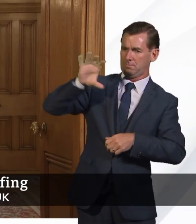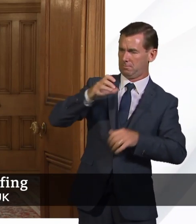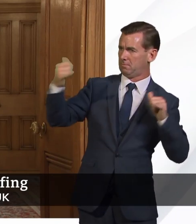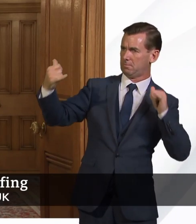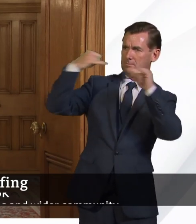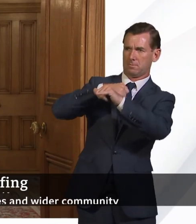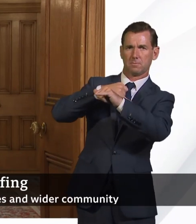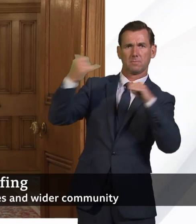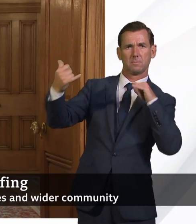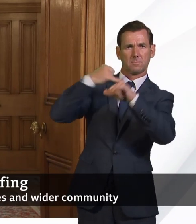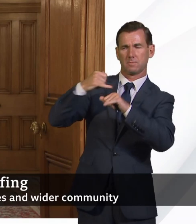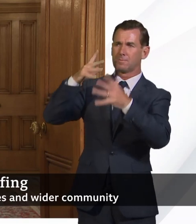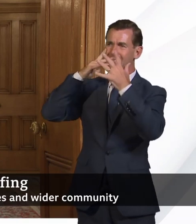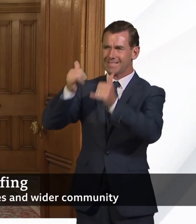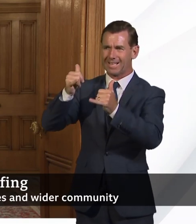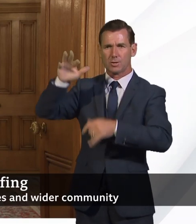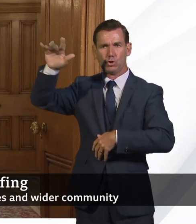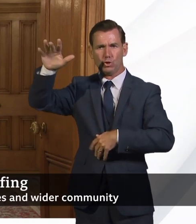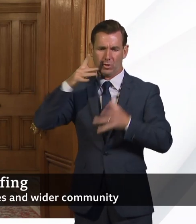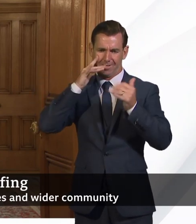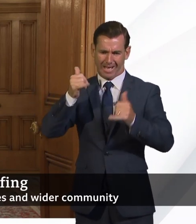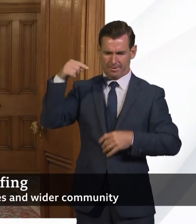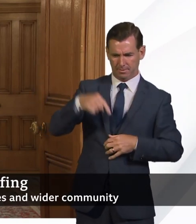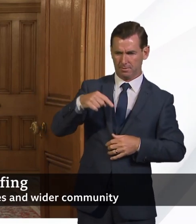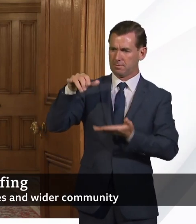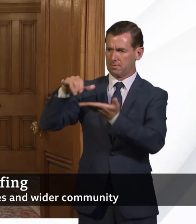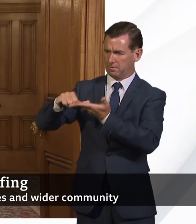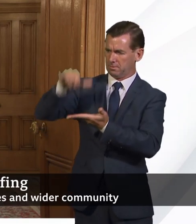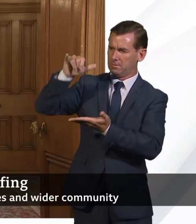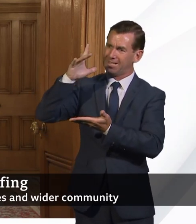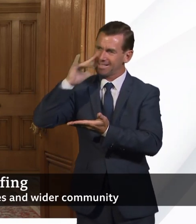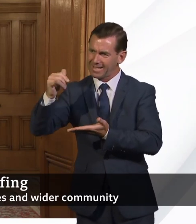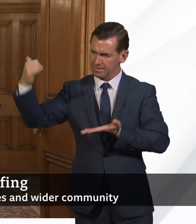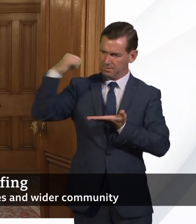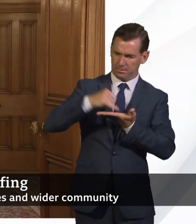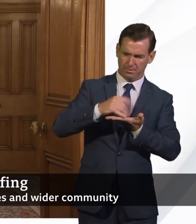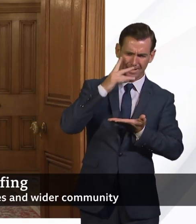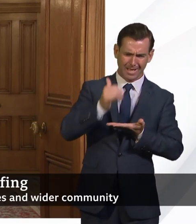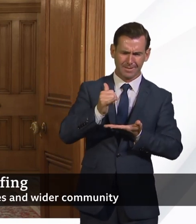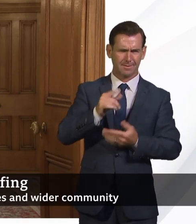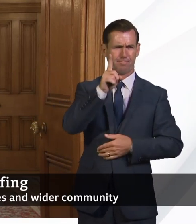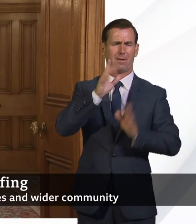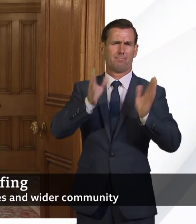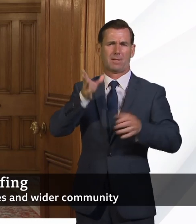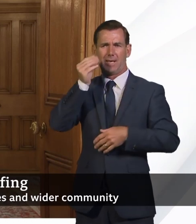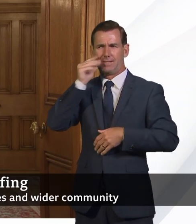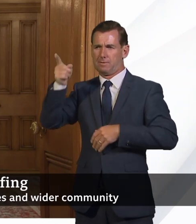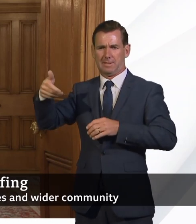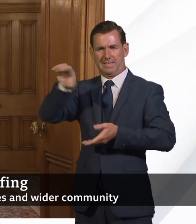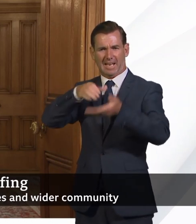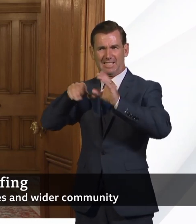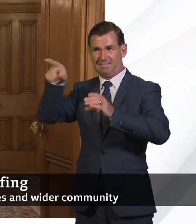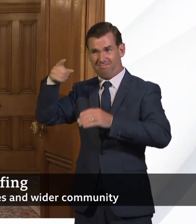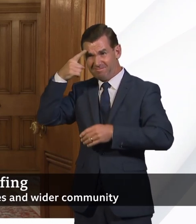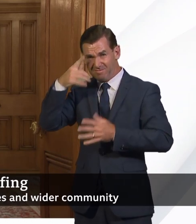testing as well. Although, again, you have to take the scientific advice on the validity of doing things like testing at ports, airports and